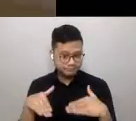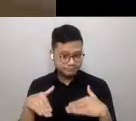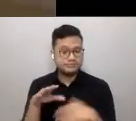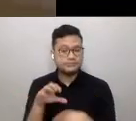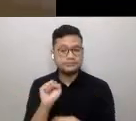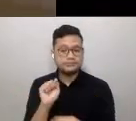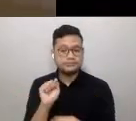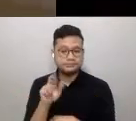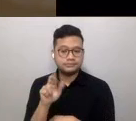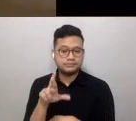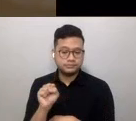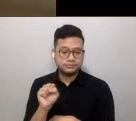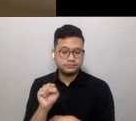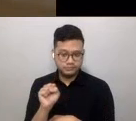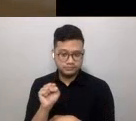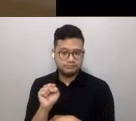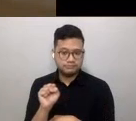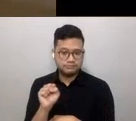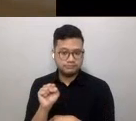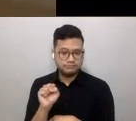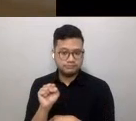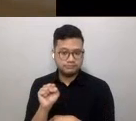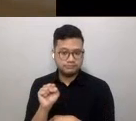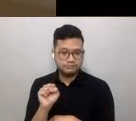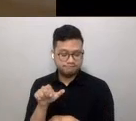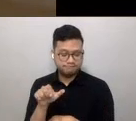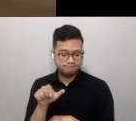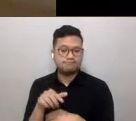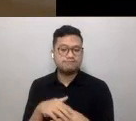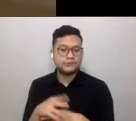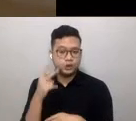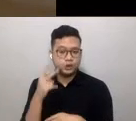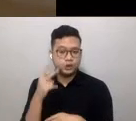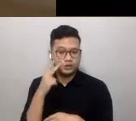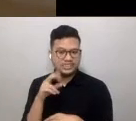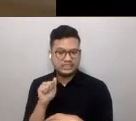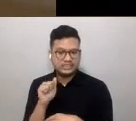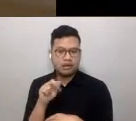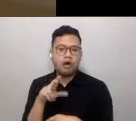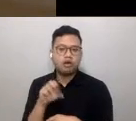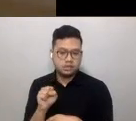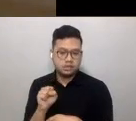So into the 21st century, and let's have a look at SARS.